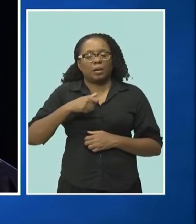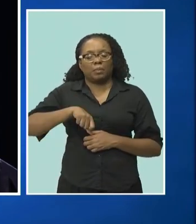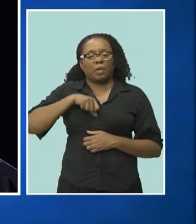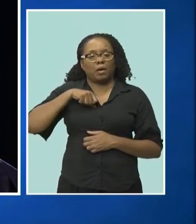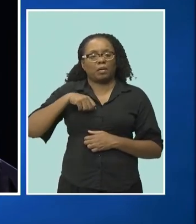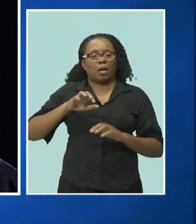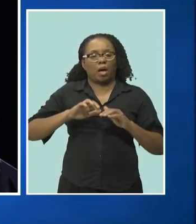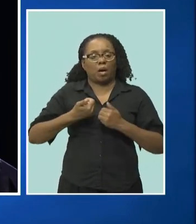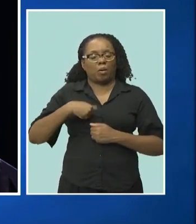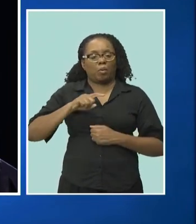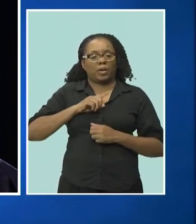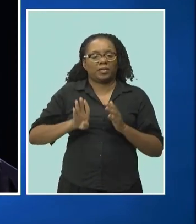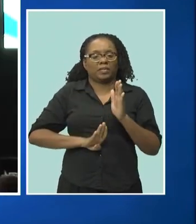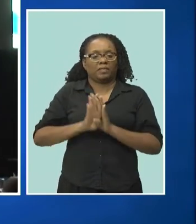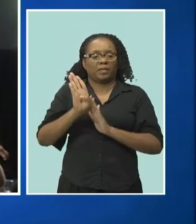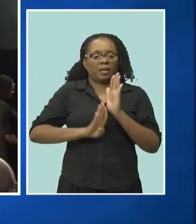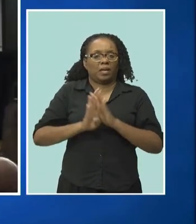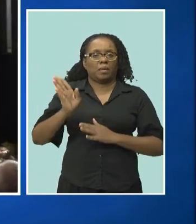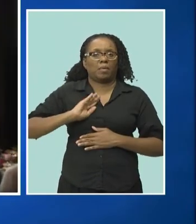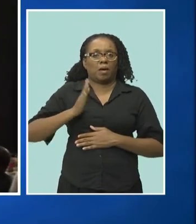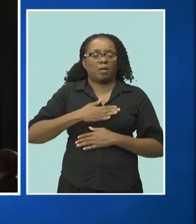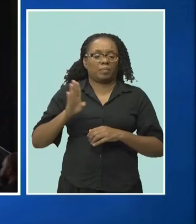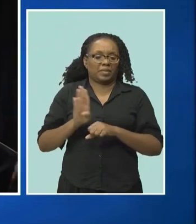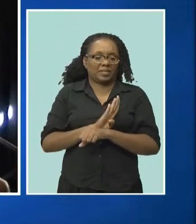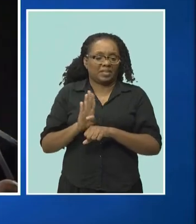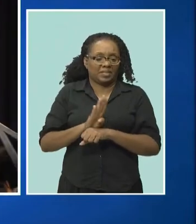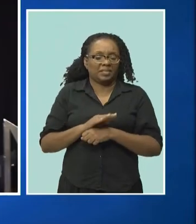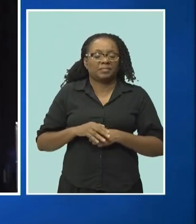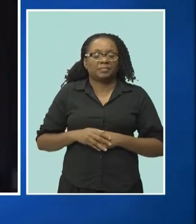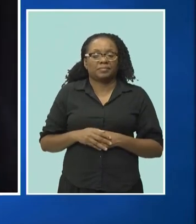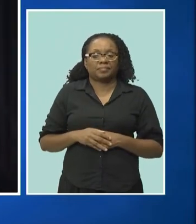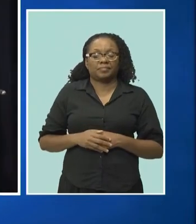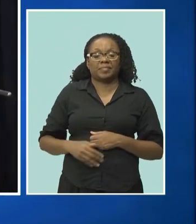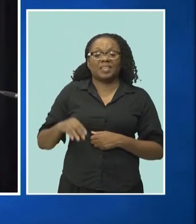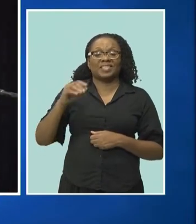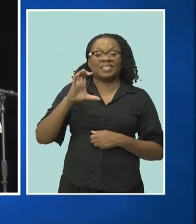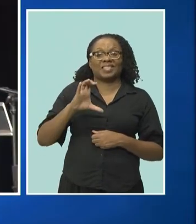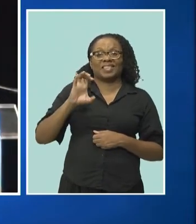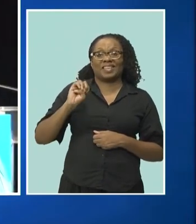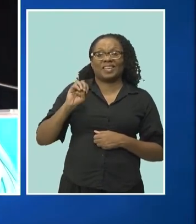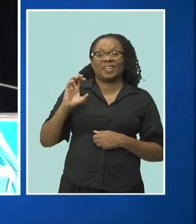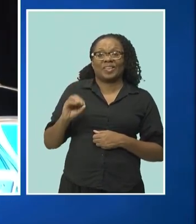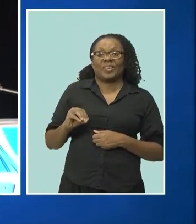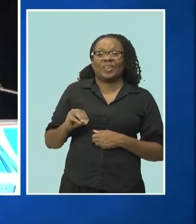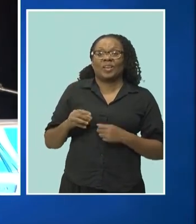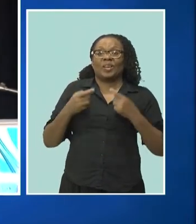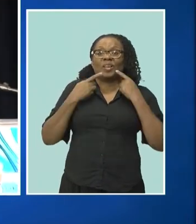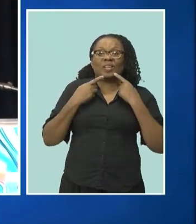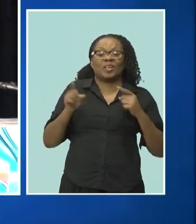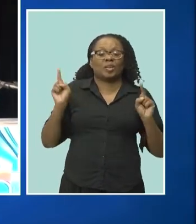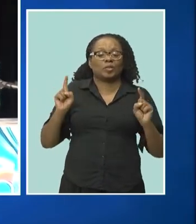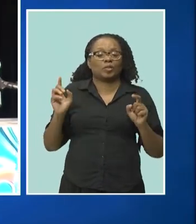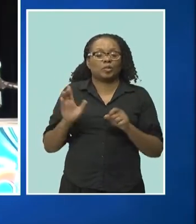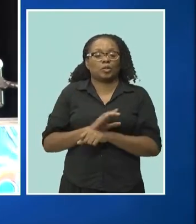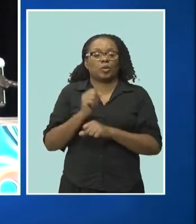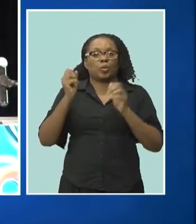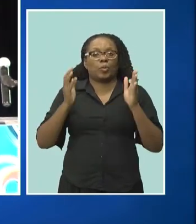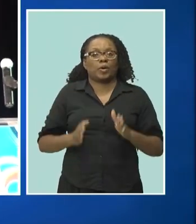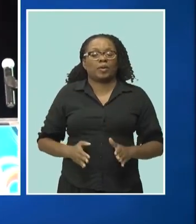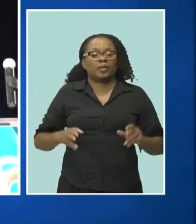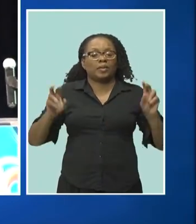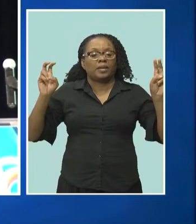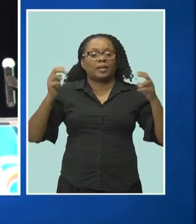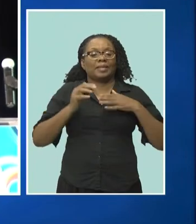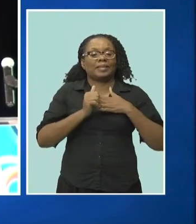over 50 years. Chief Executive Officer Ian Canyon, before announcing Don Gooding as the winner of the Leader of the Year